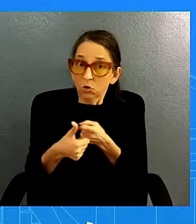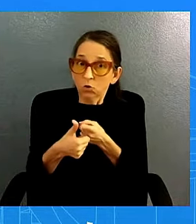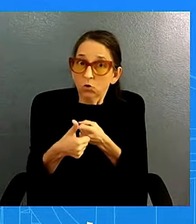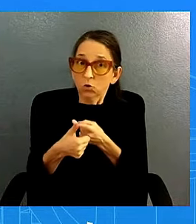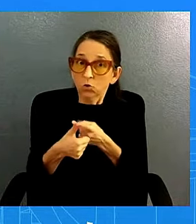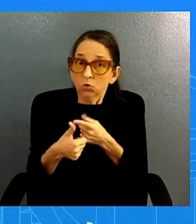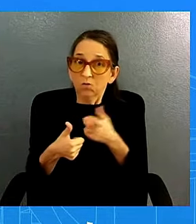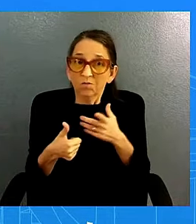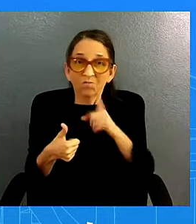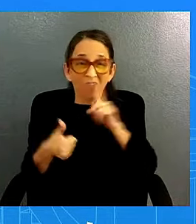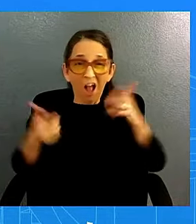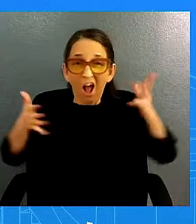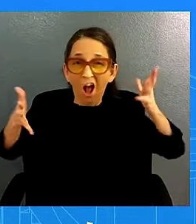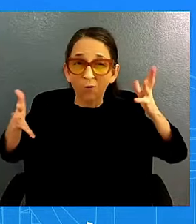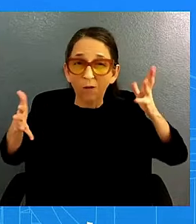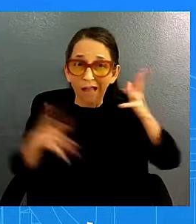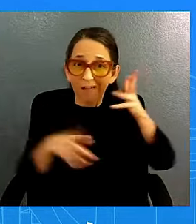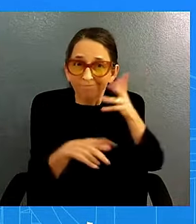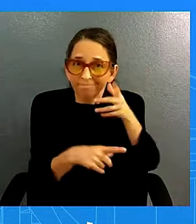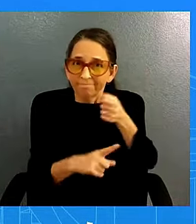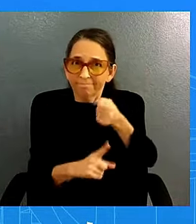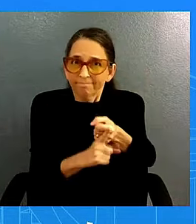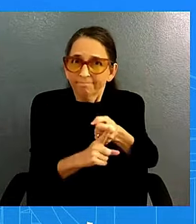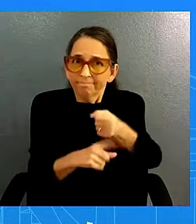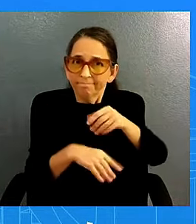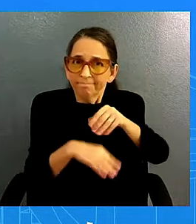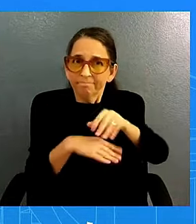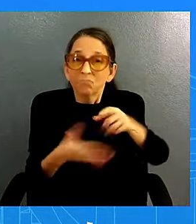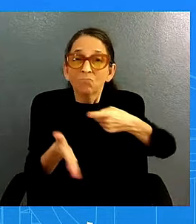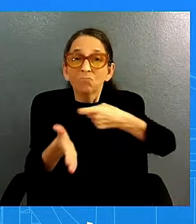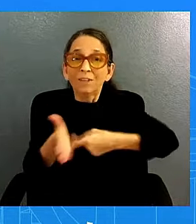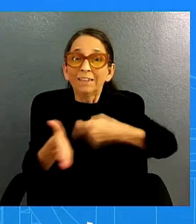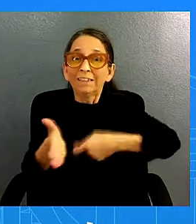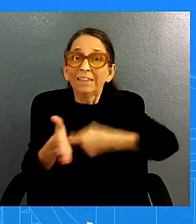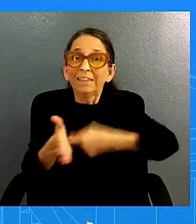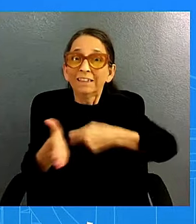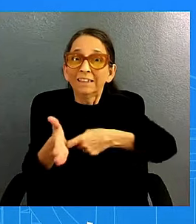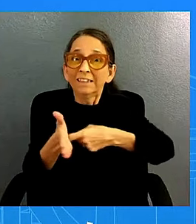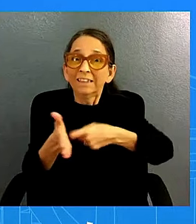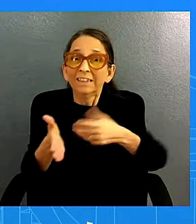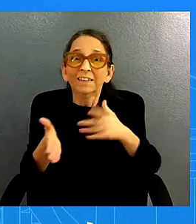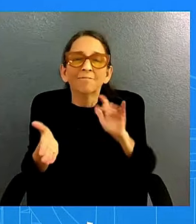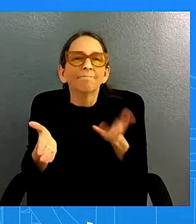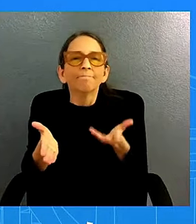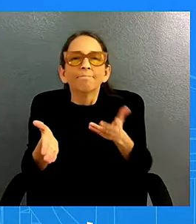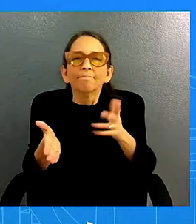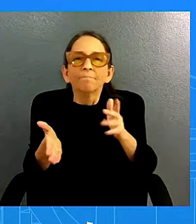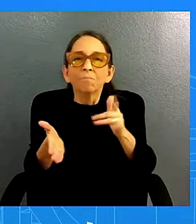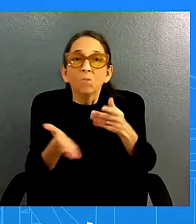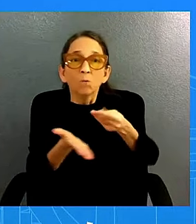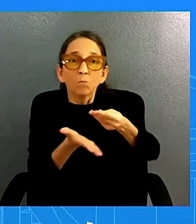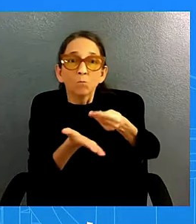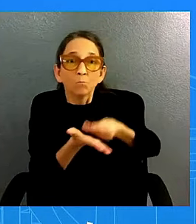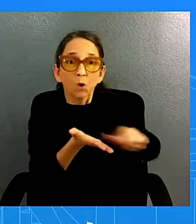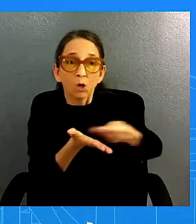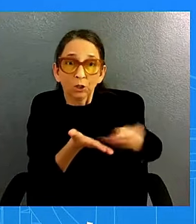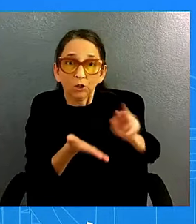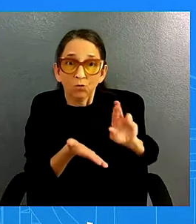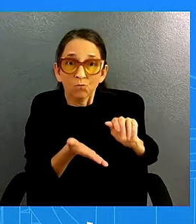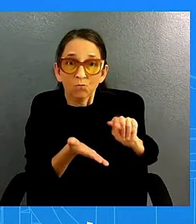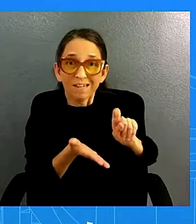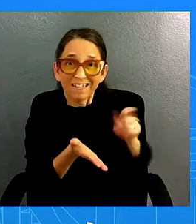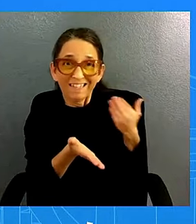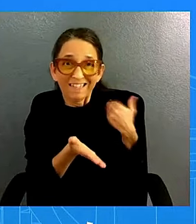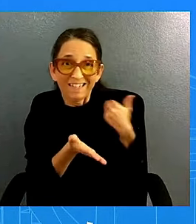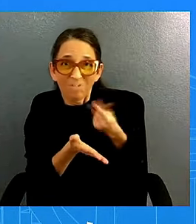dynamics that is the mortgage rate uh we talked about housing a ago uh you go back a few months it was seven and a half percent as of this morning